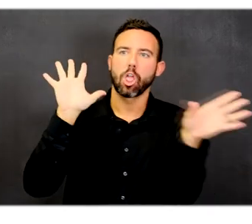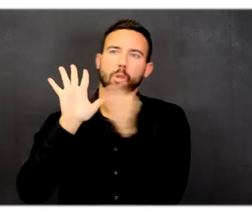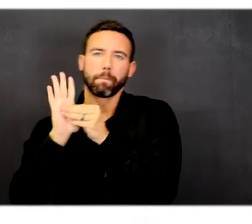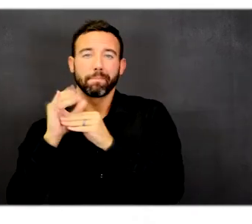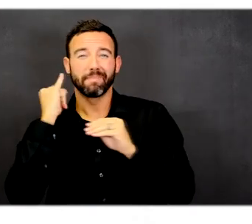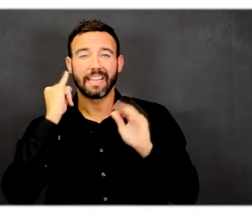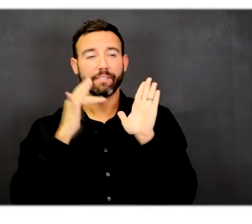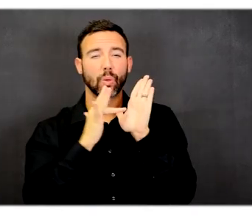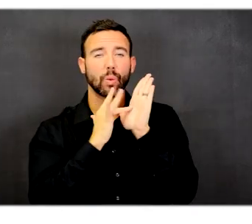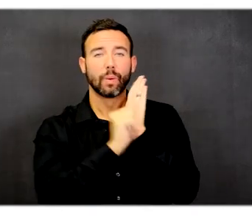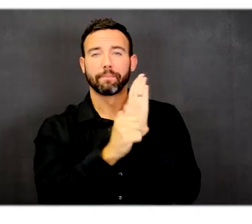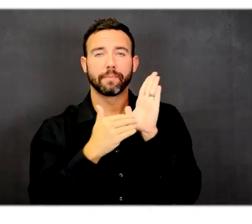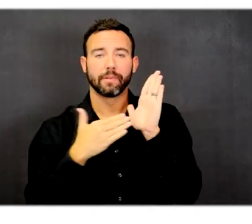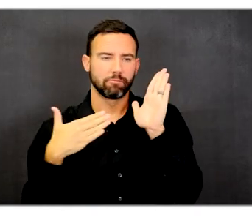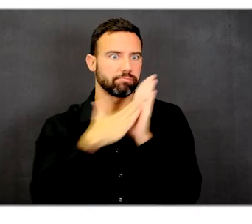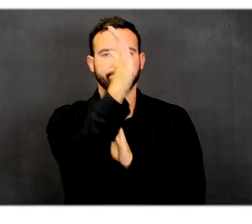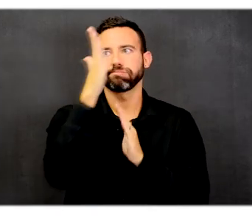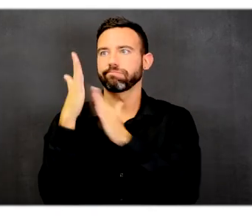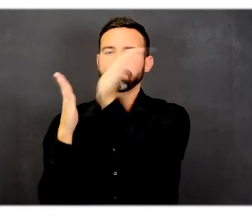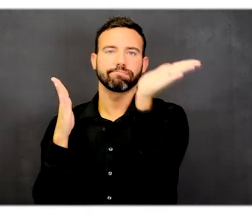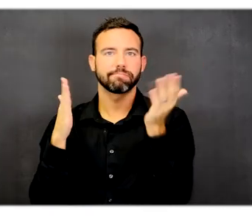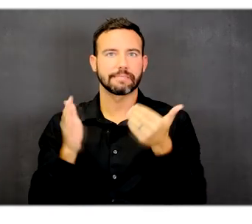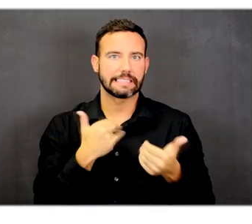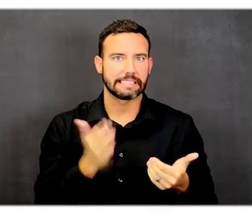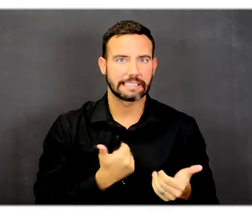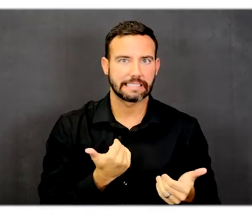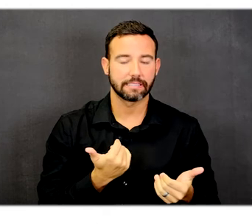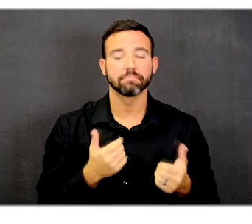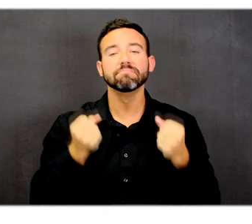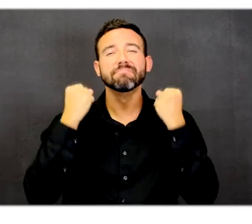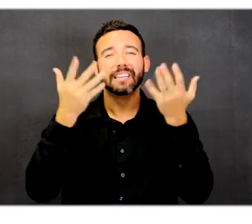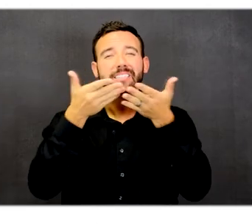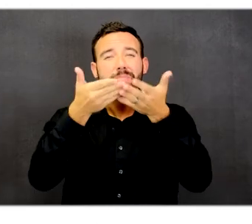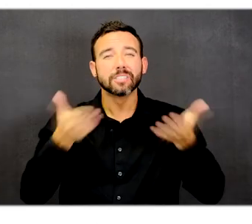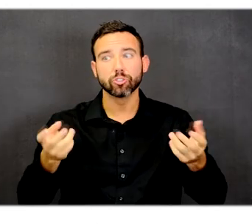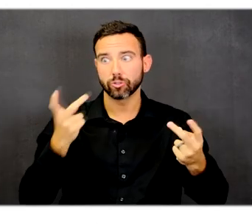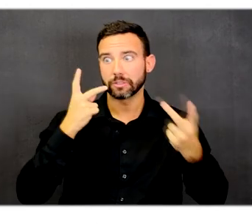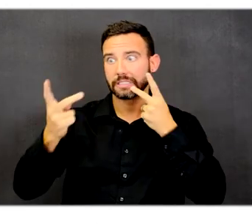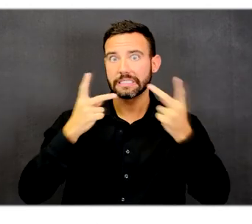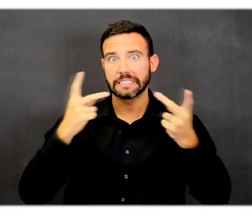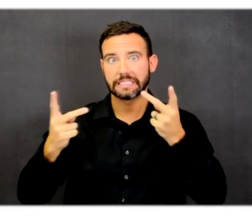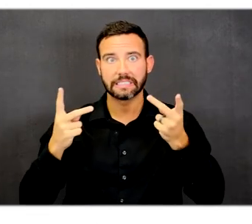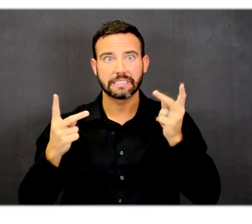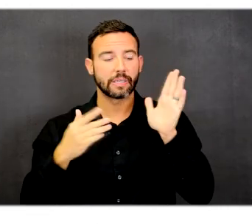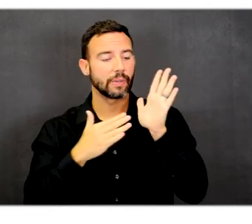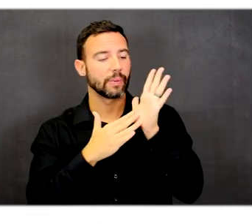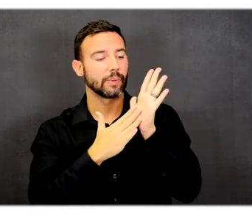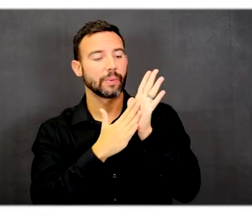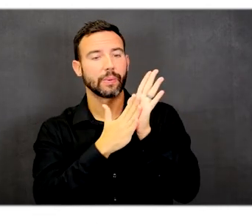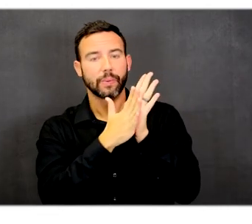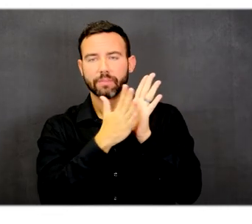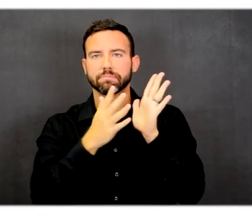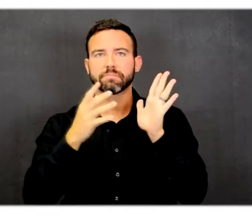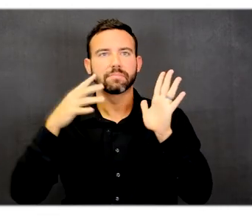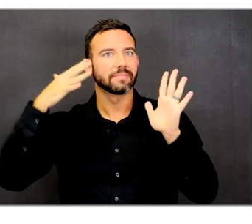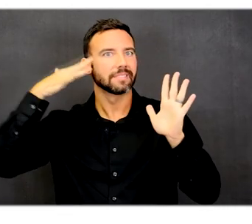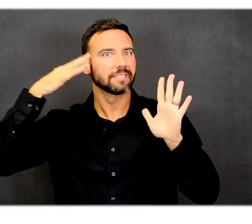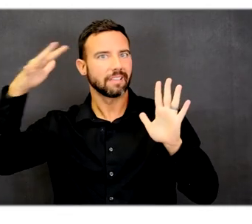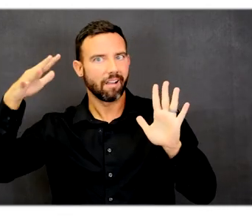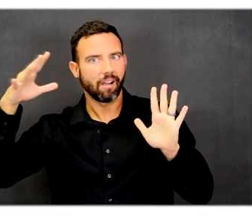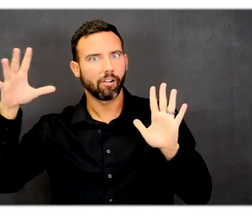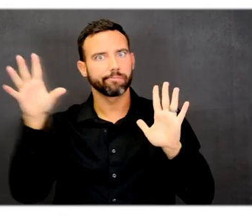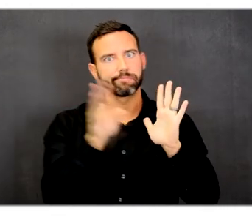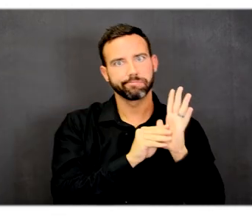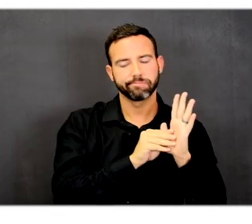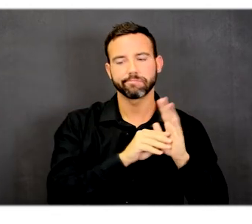break up sound. The tactile feel of these materials respond to touch and can impact sound. And